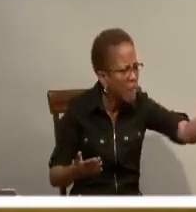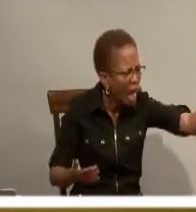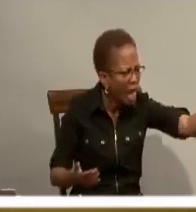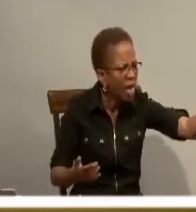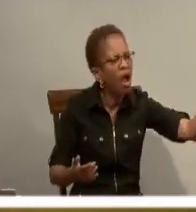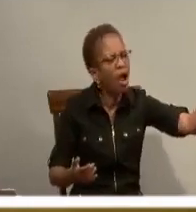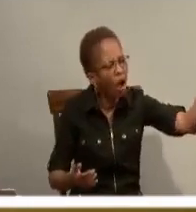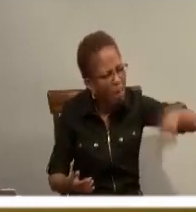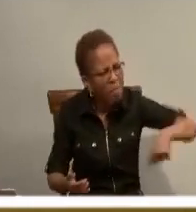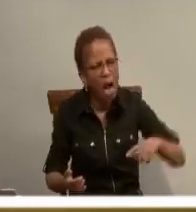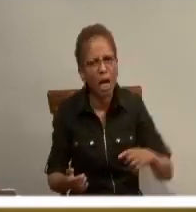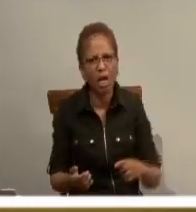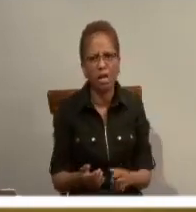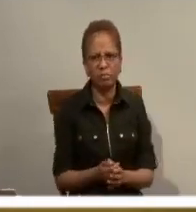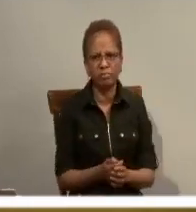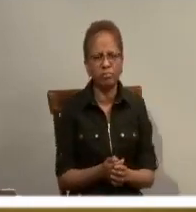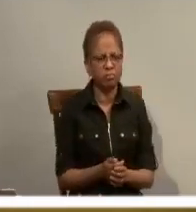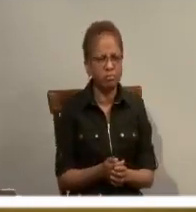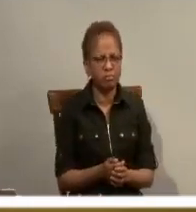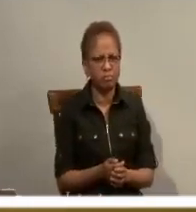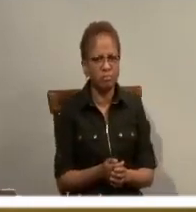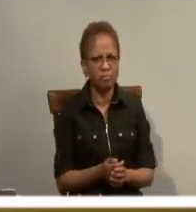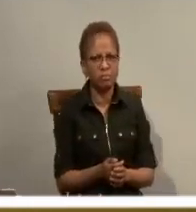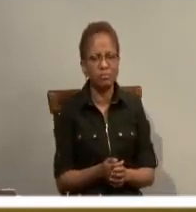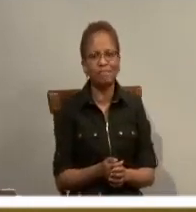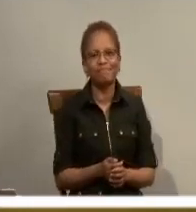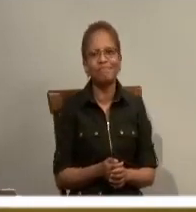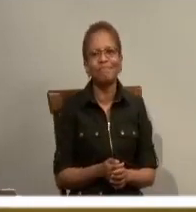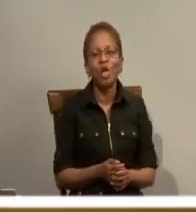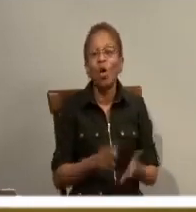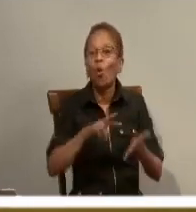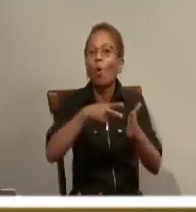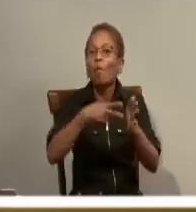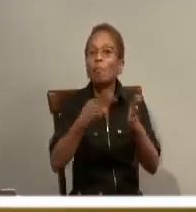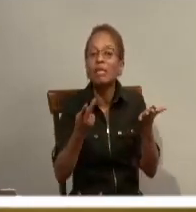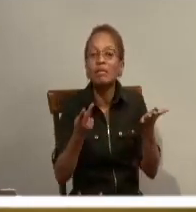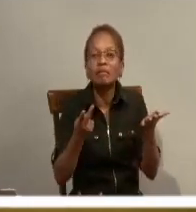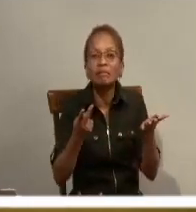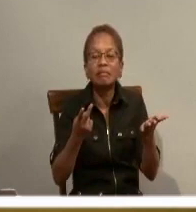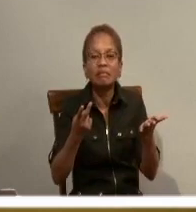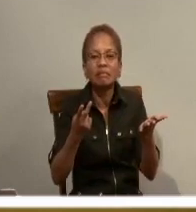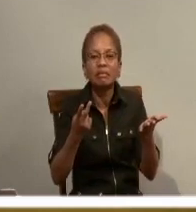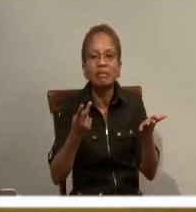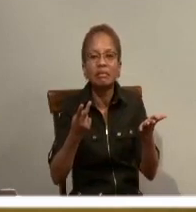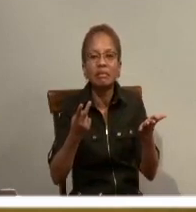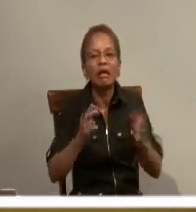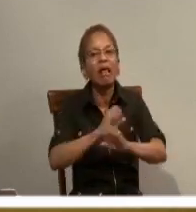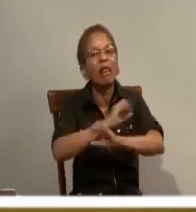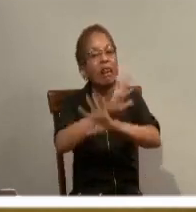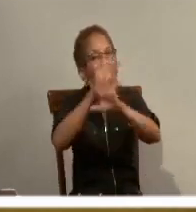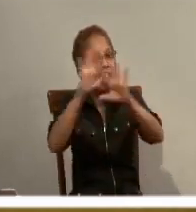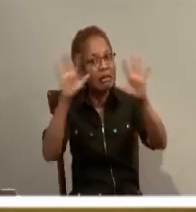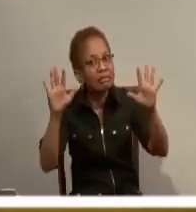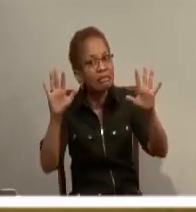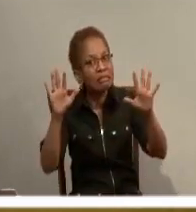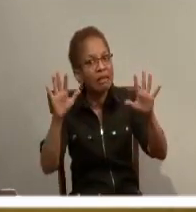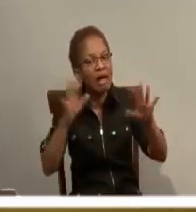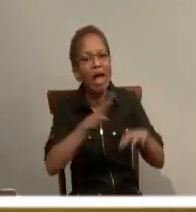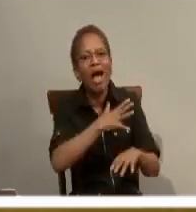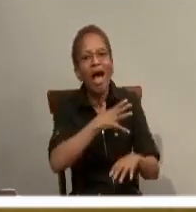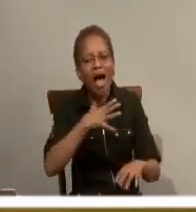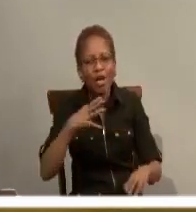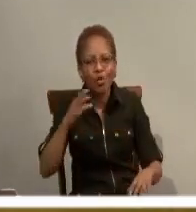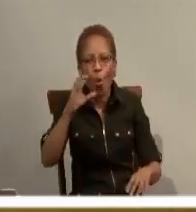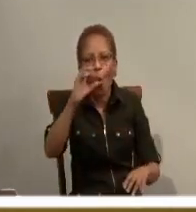celebration. What the text is working with here is light and oil.